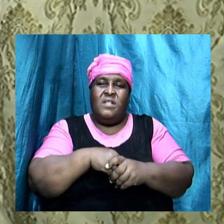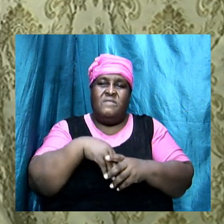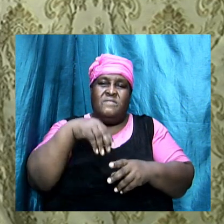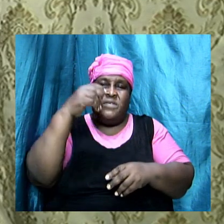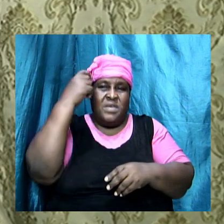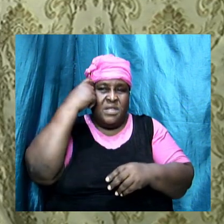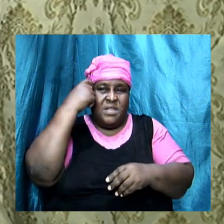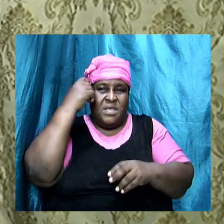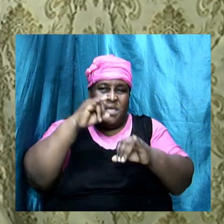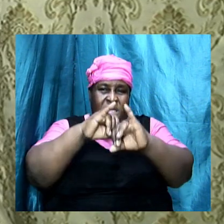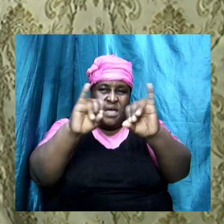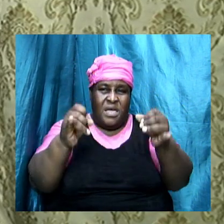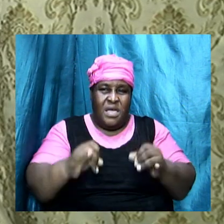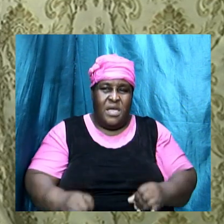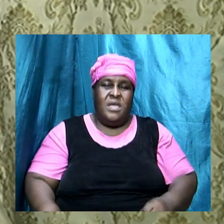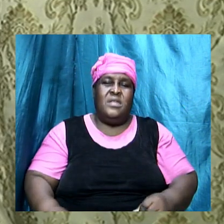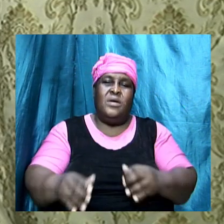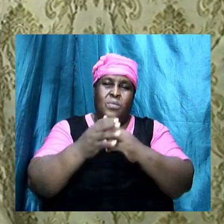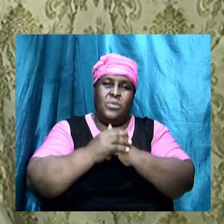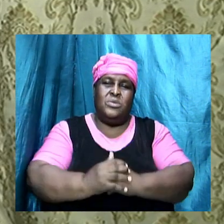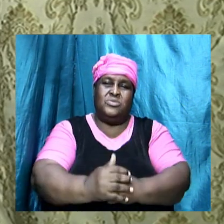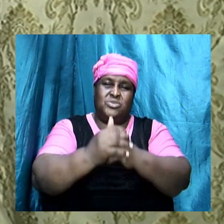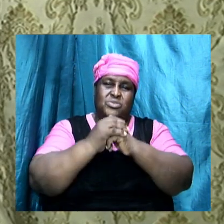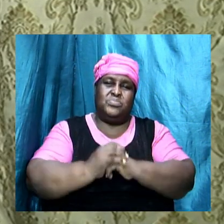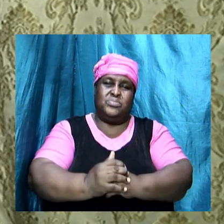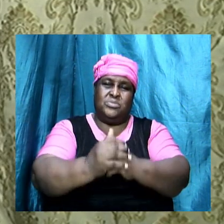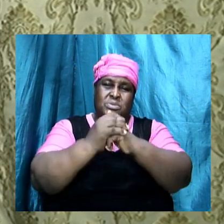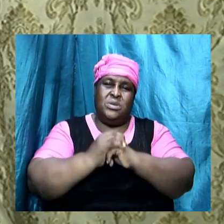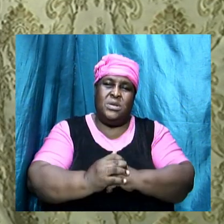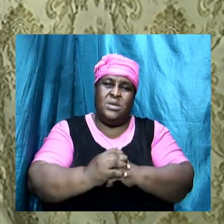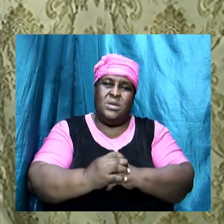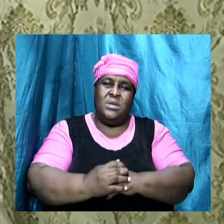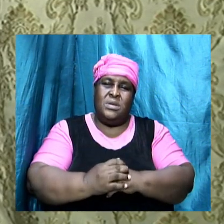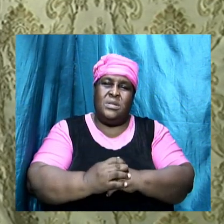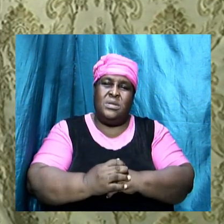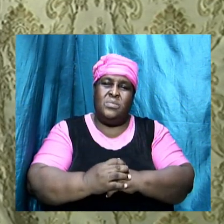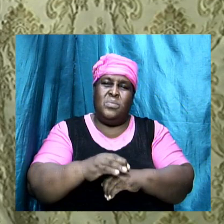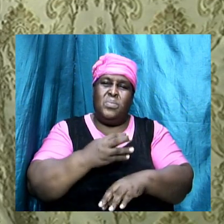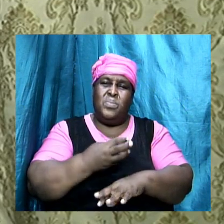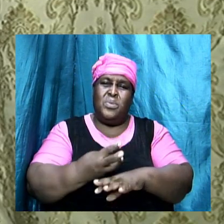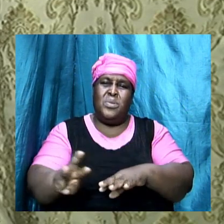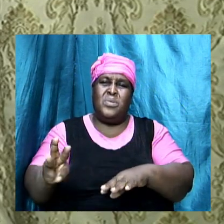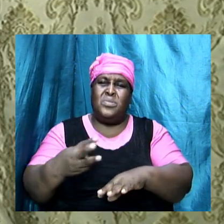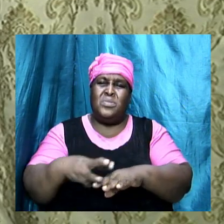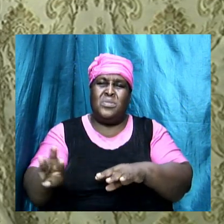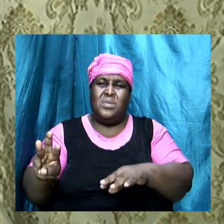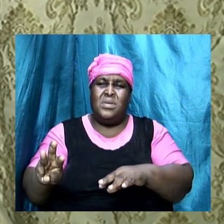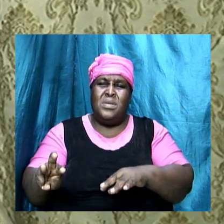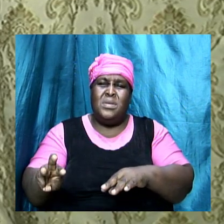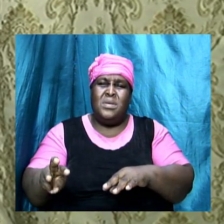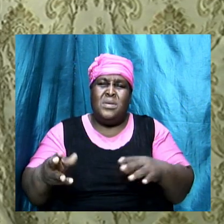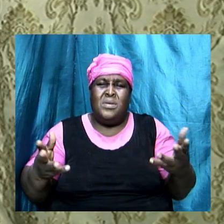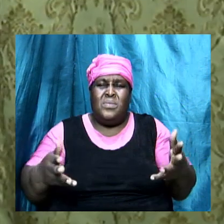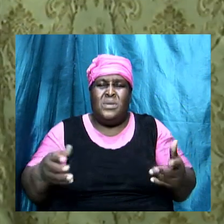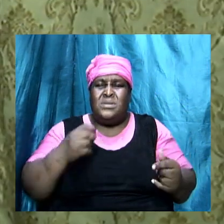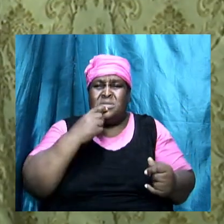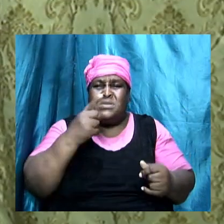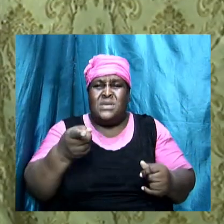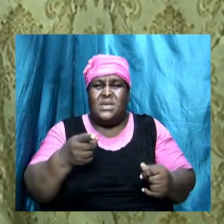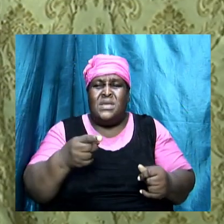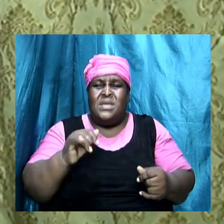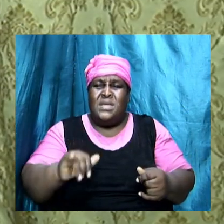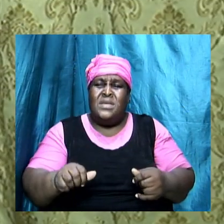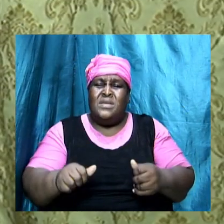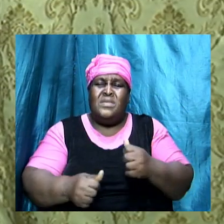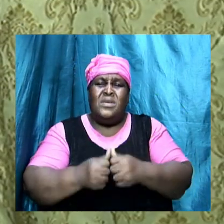offered to idols but as we go down it seems as if they get worse because this one is saying that that which